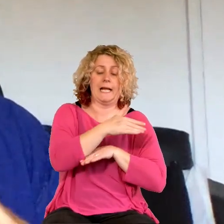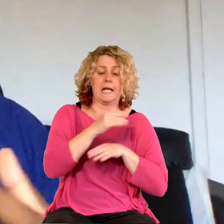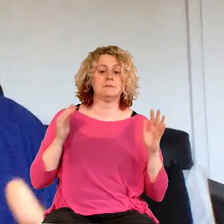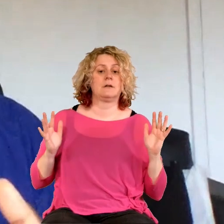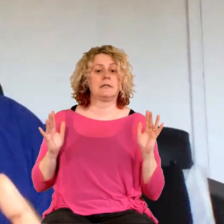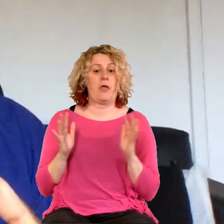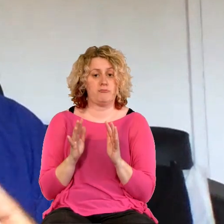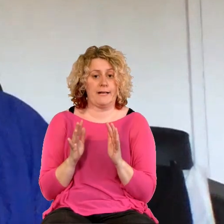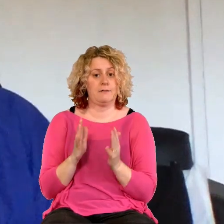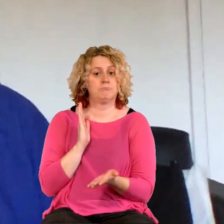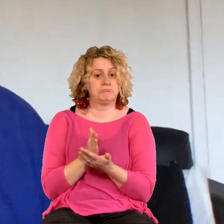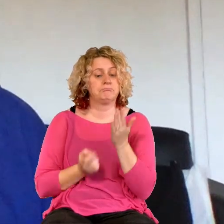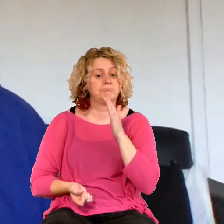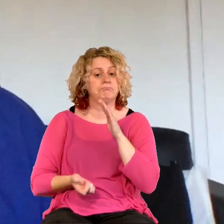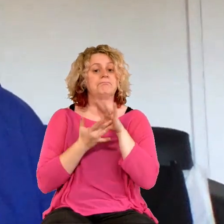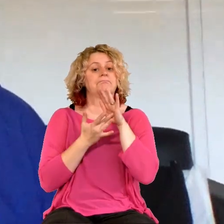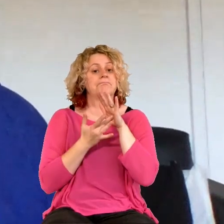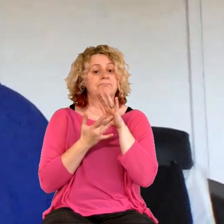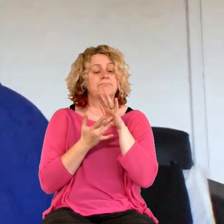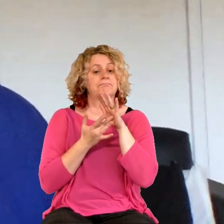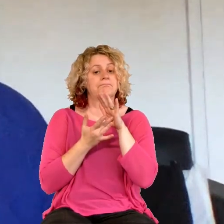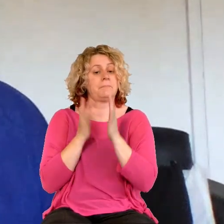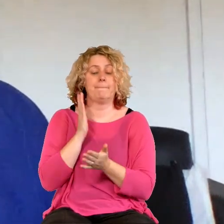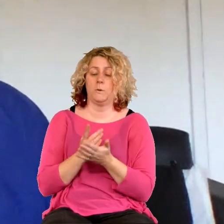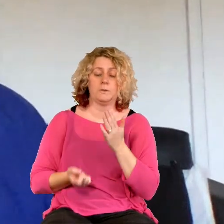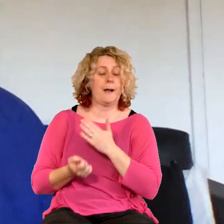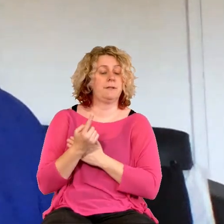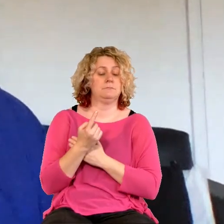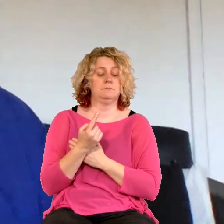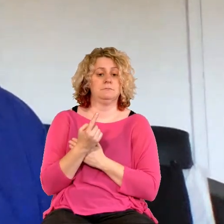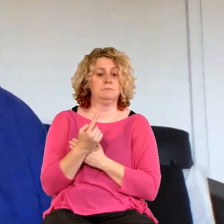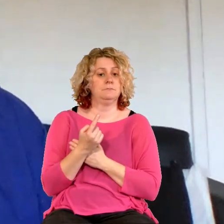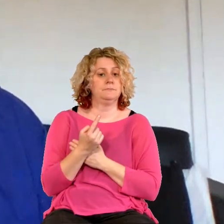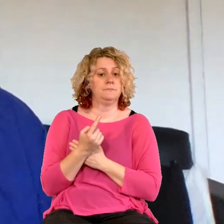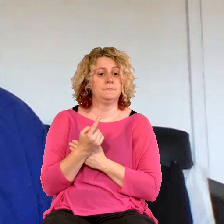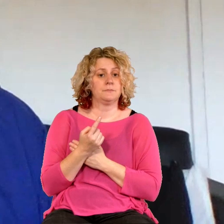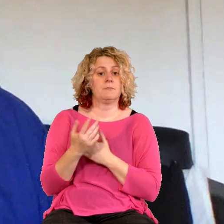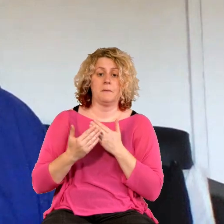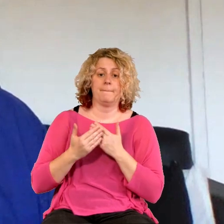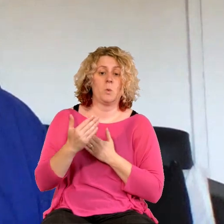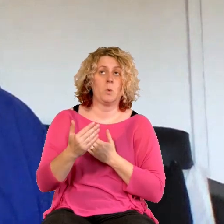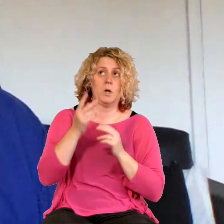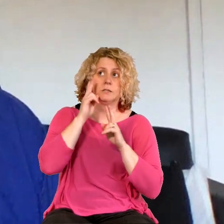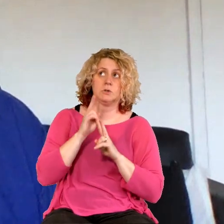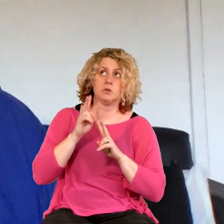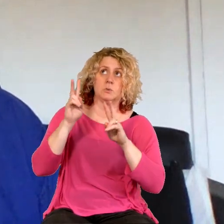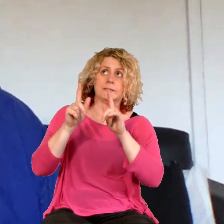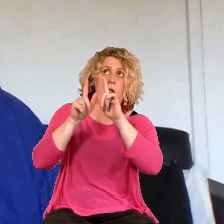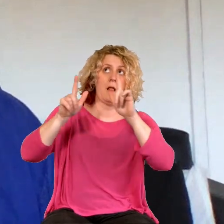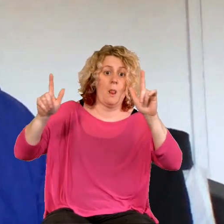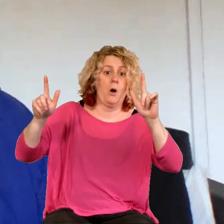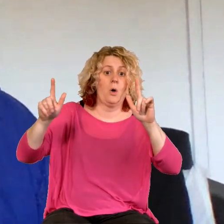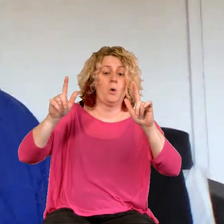with the believers, even more as we see the Lord approaching,